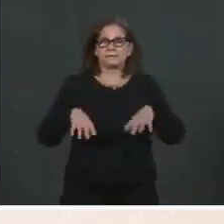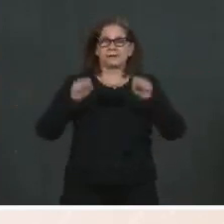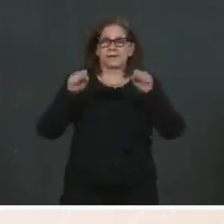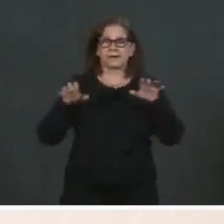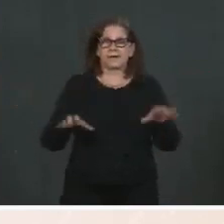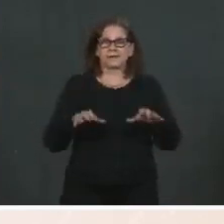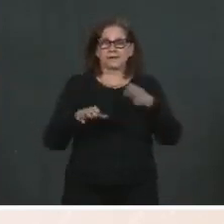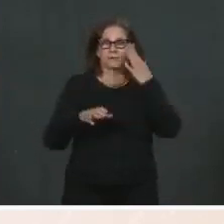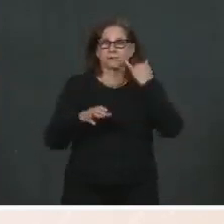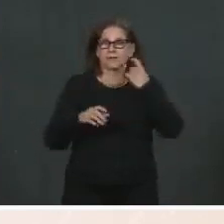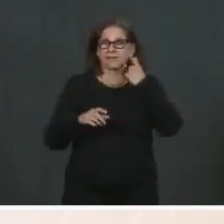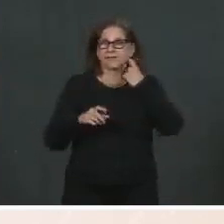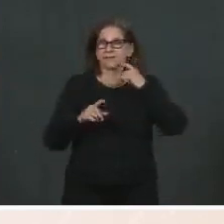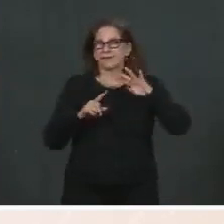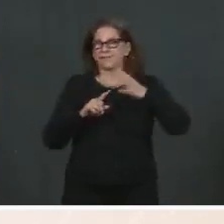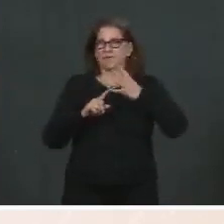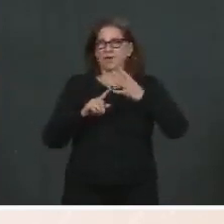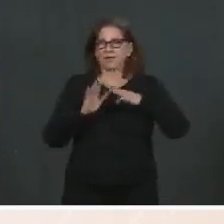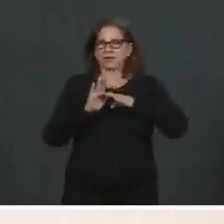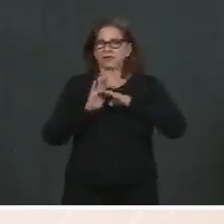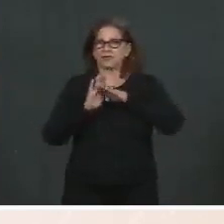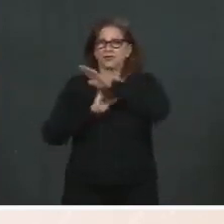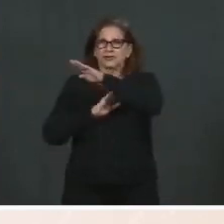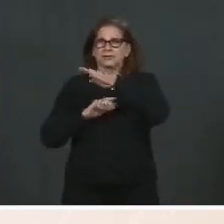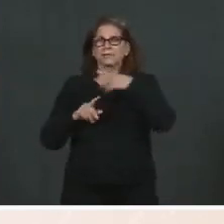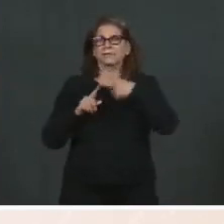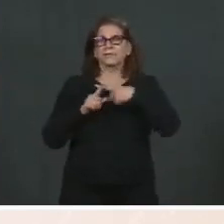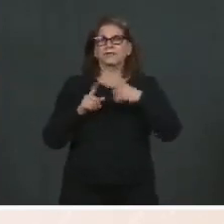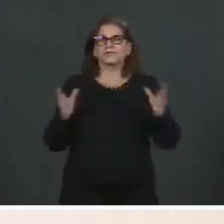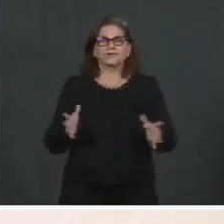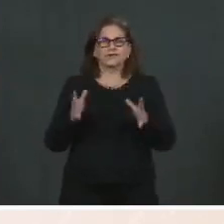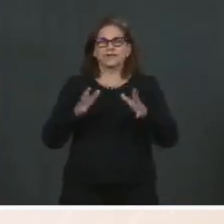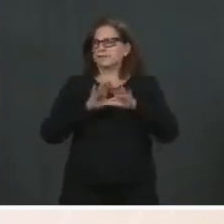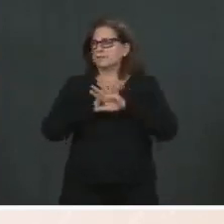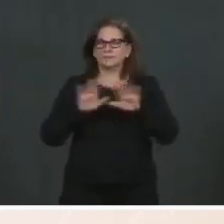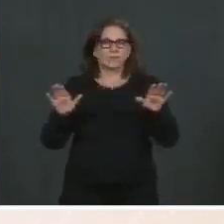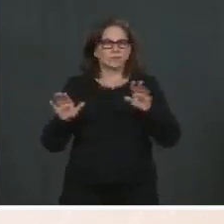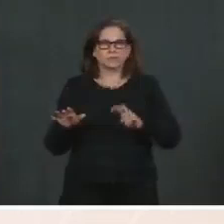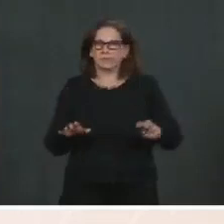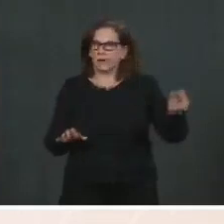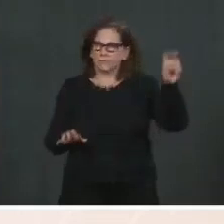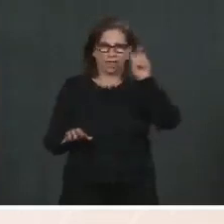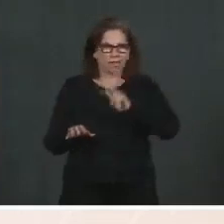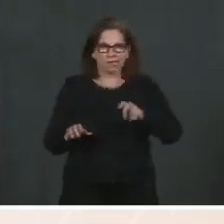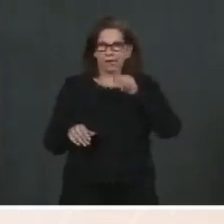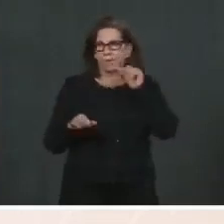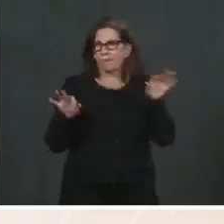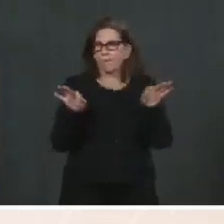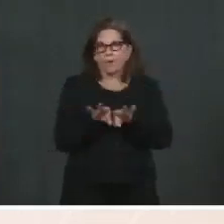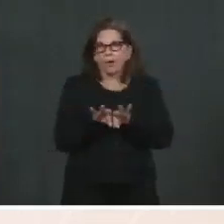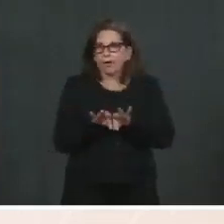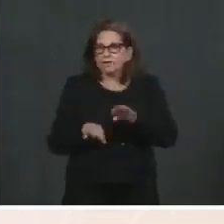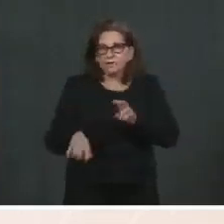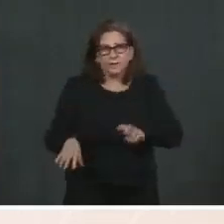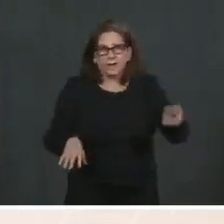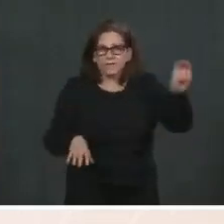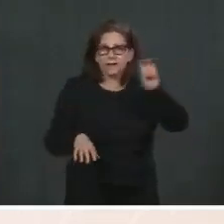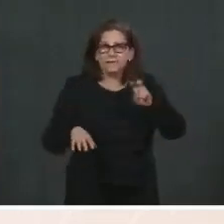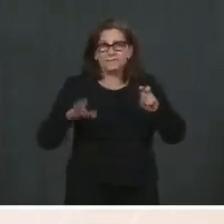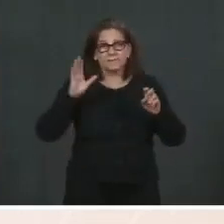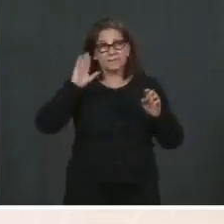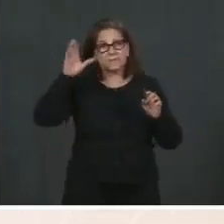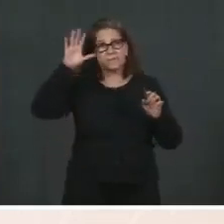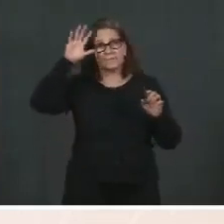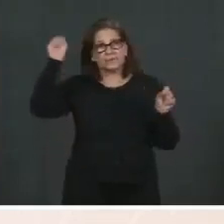against non-essential travel something that the White House is taking into consideration with regard to upcoming travel by the President and Vice